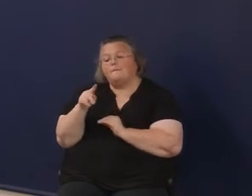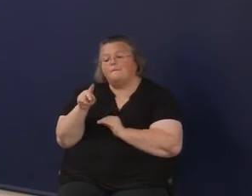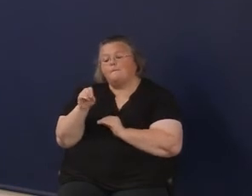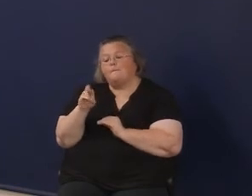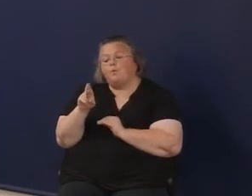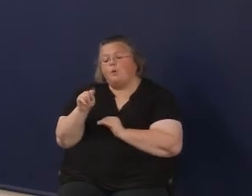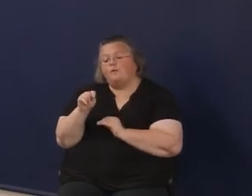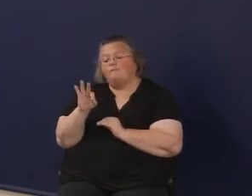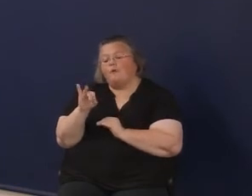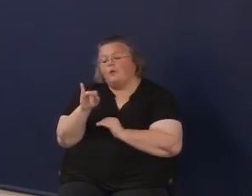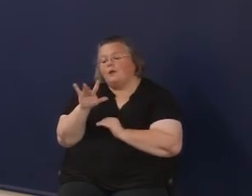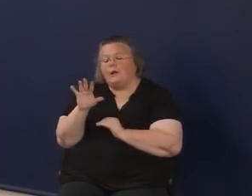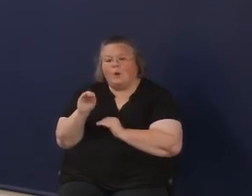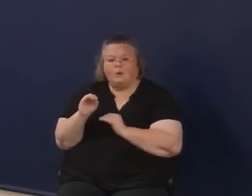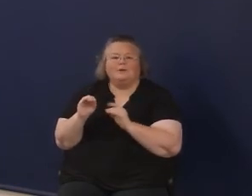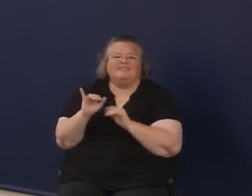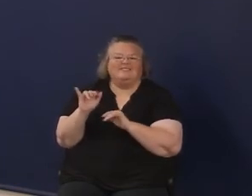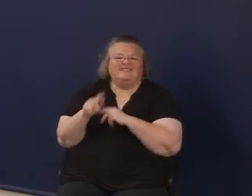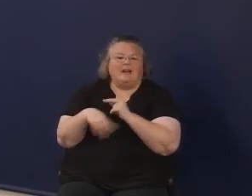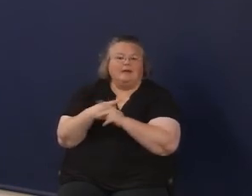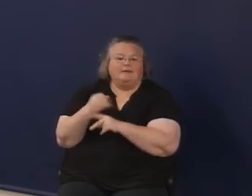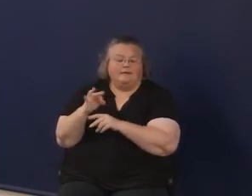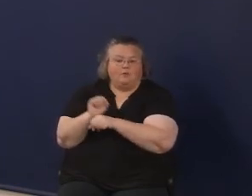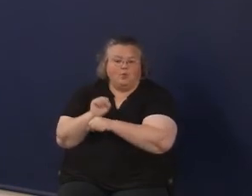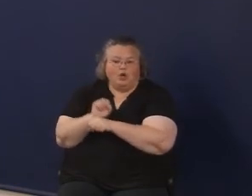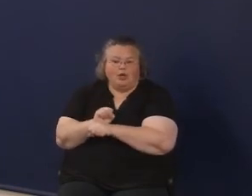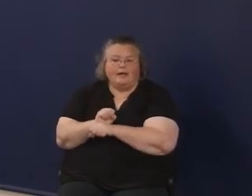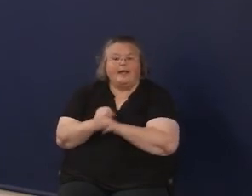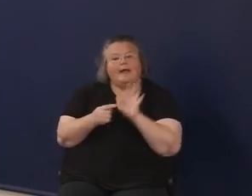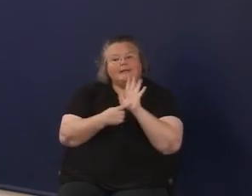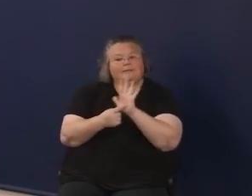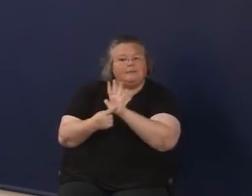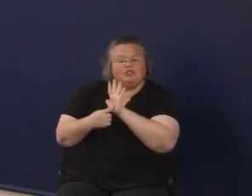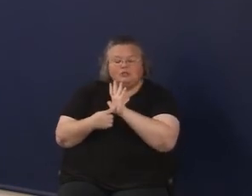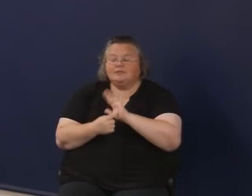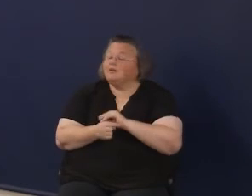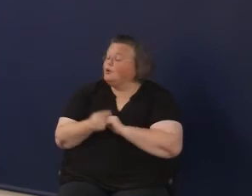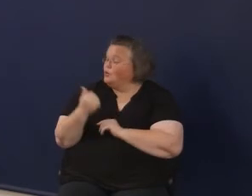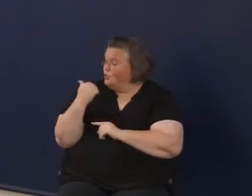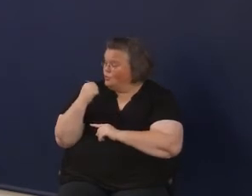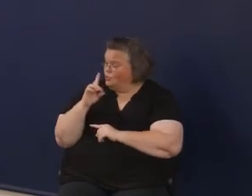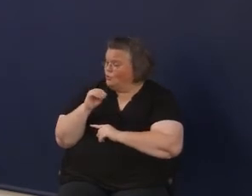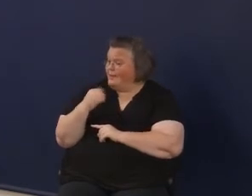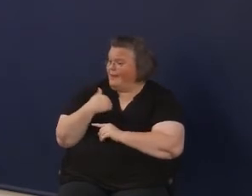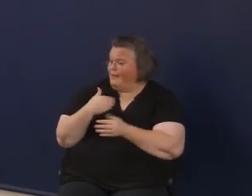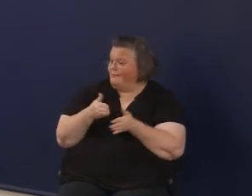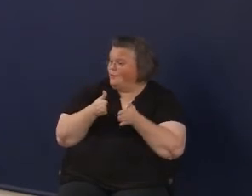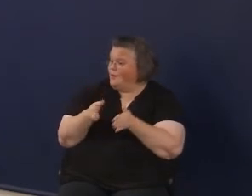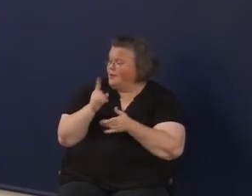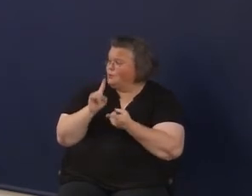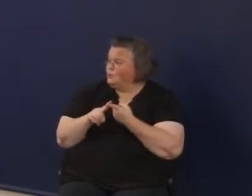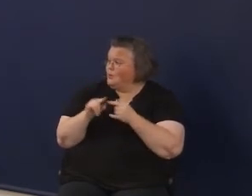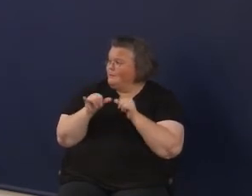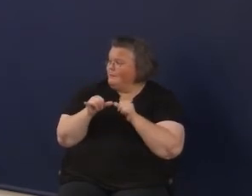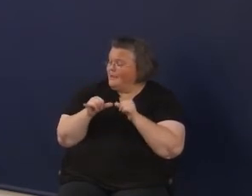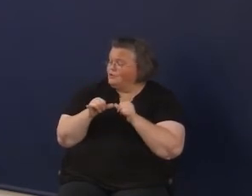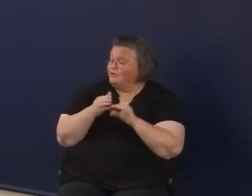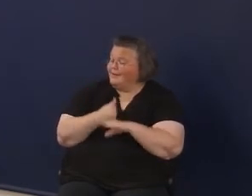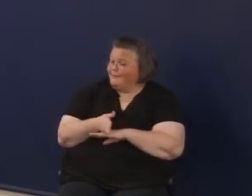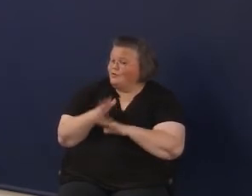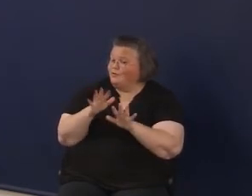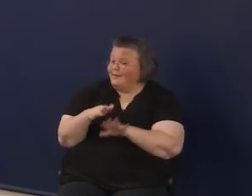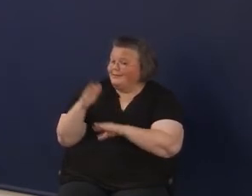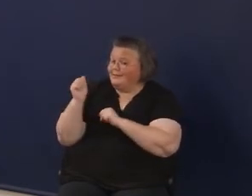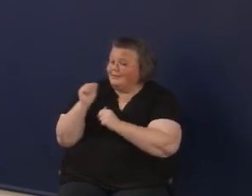kind of work, exhibitions, defenses, that kind of thing. Do they have any way to measure after they leave the